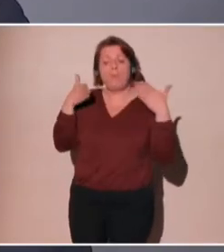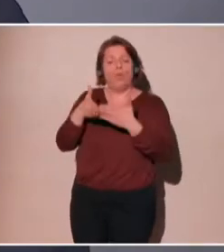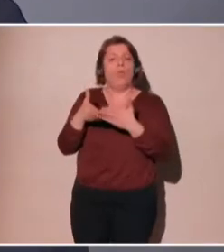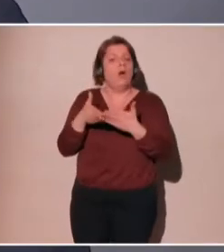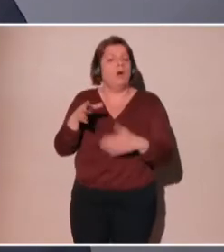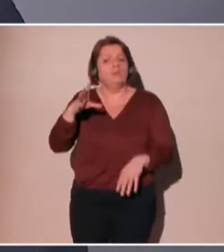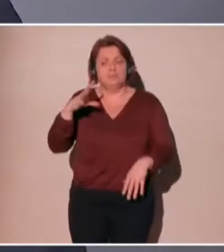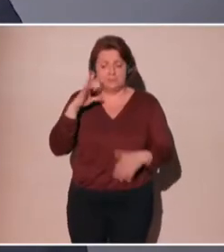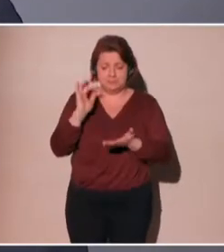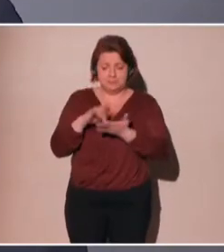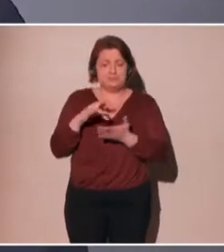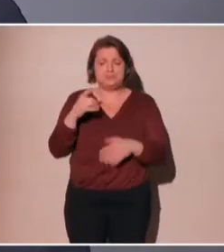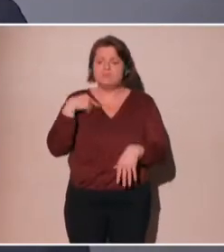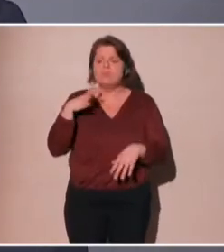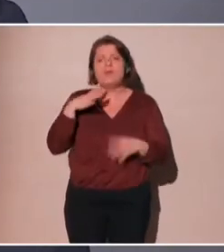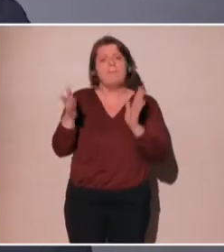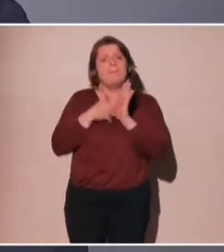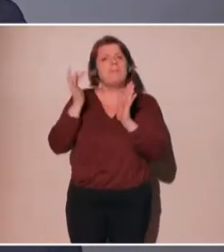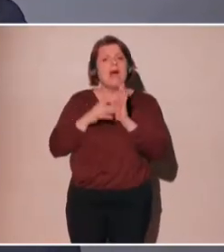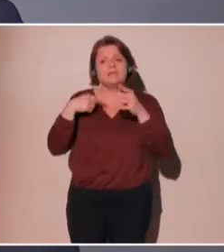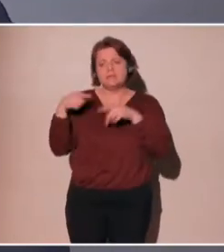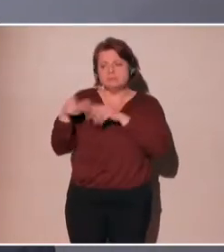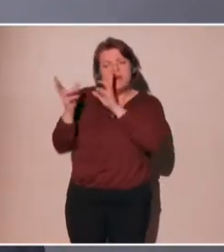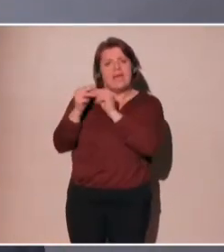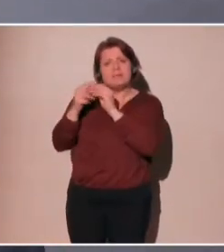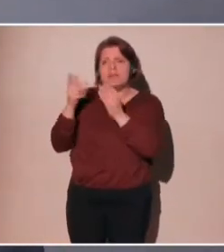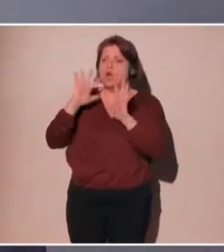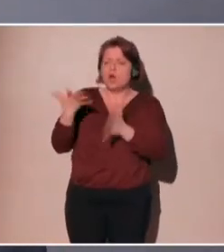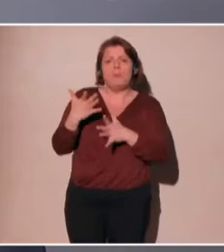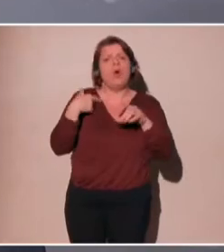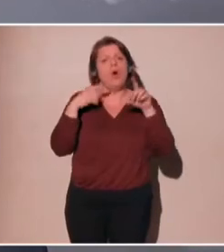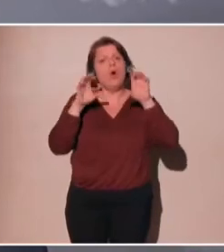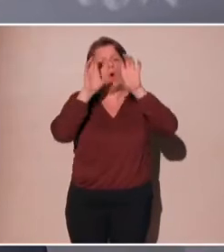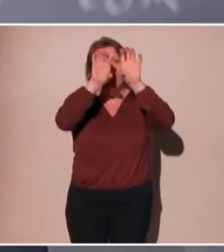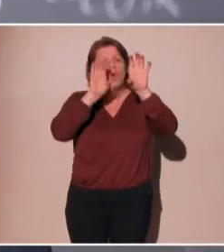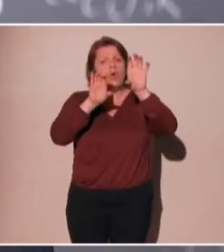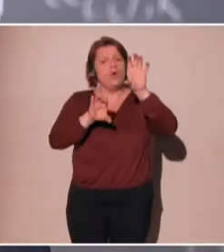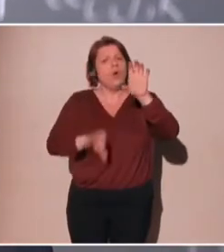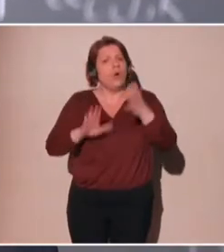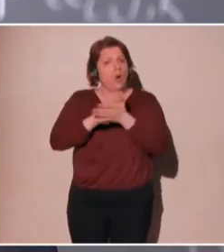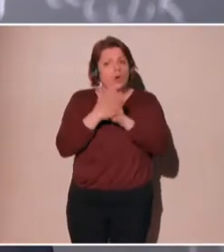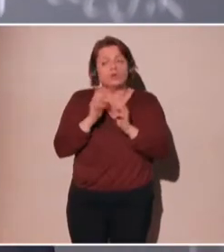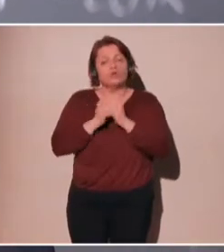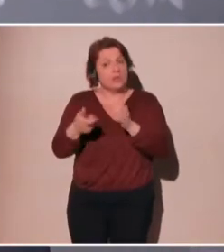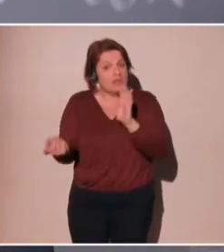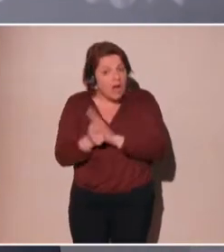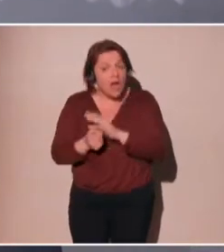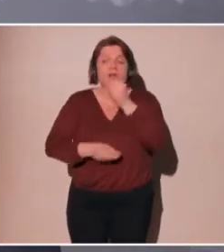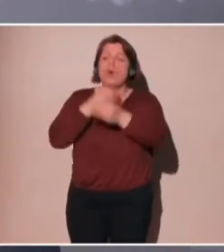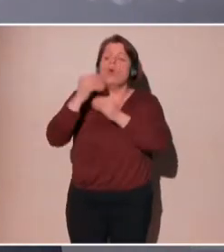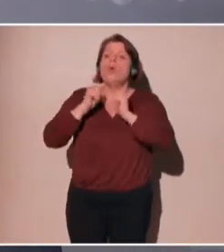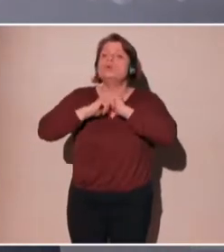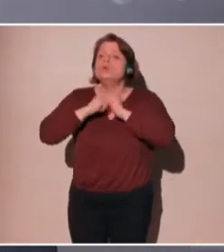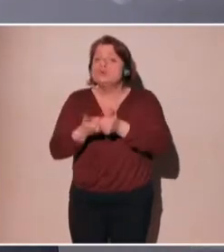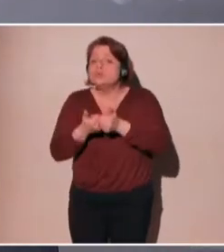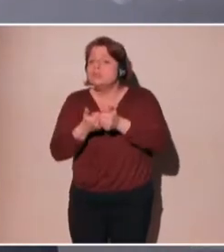on why. For example, if you go onto eBay, you get a whole lot of explanations about how